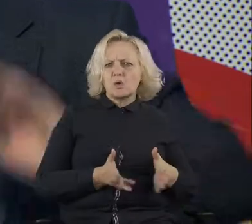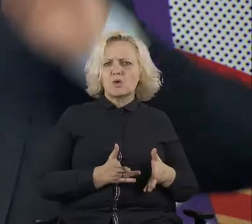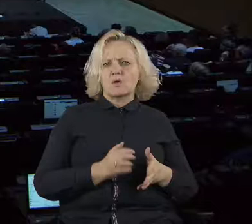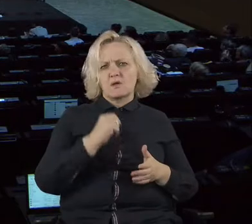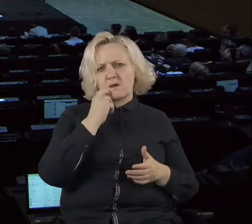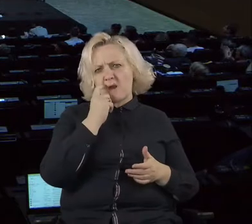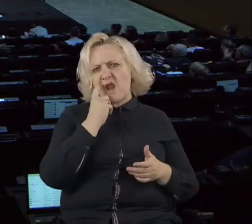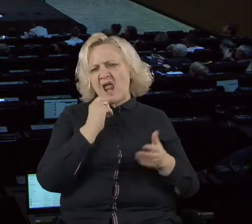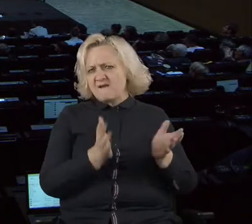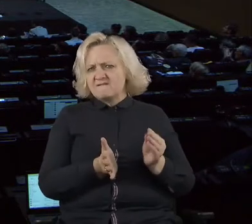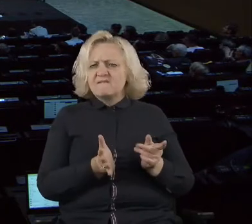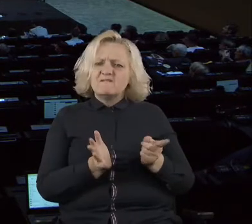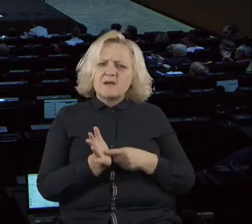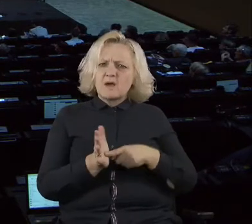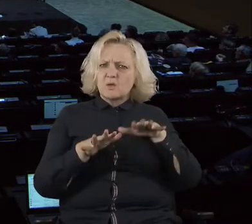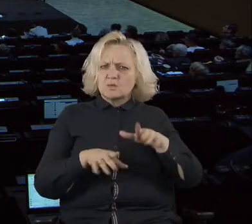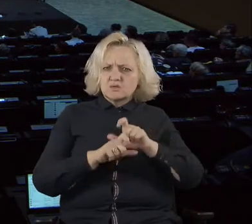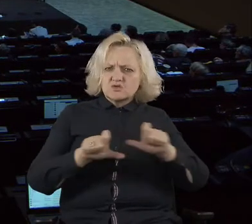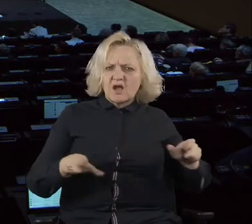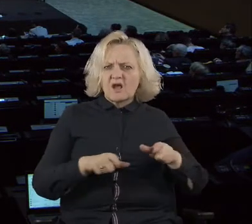Well, I will leave it over here.